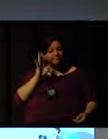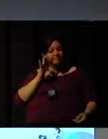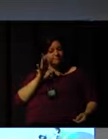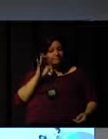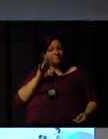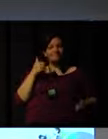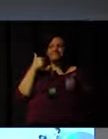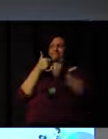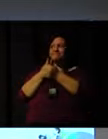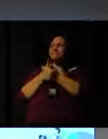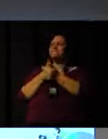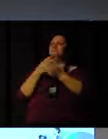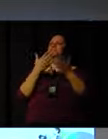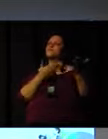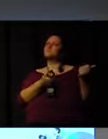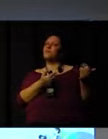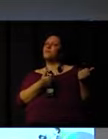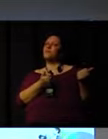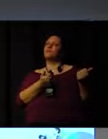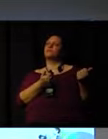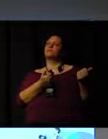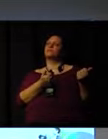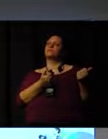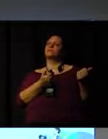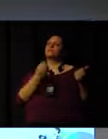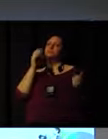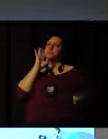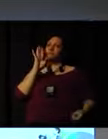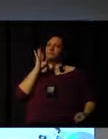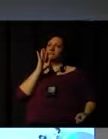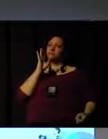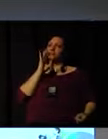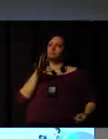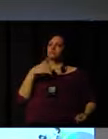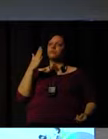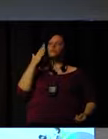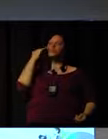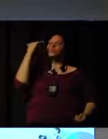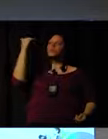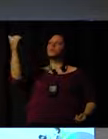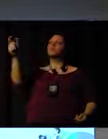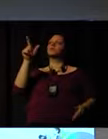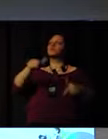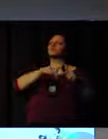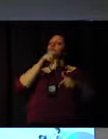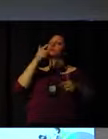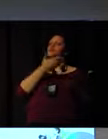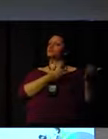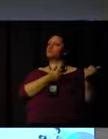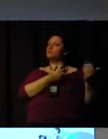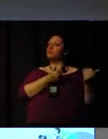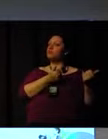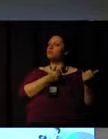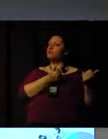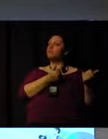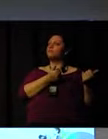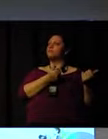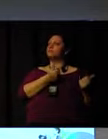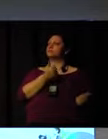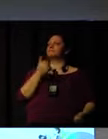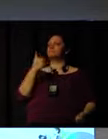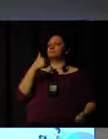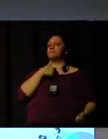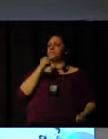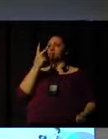Cub Scouts, the Boy Scouts are very young, and they are also mobilized. And in relation to the